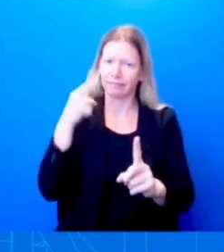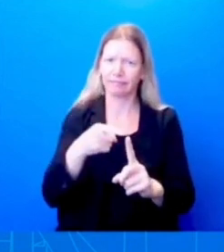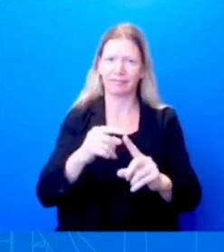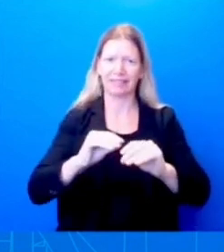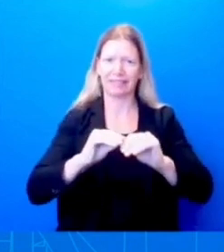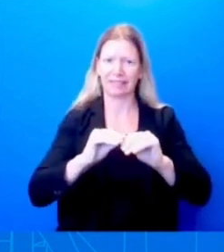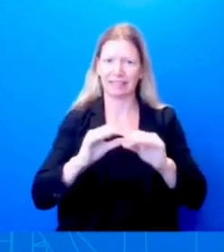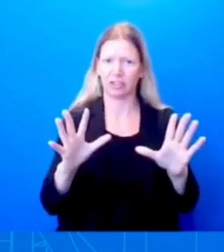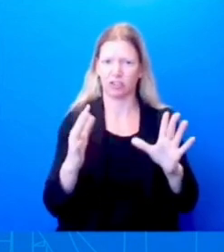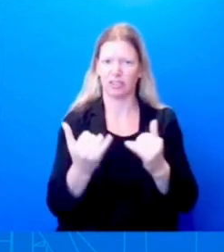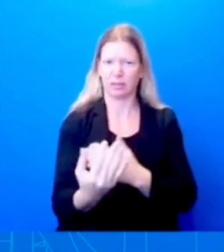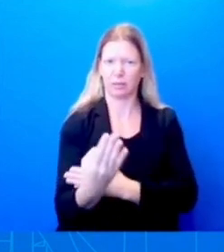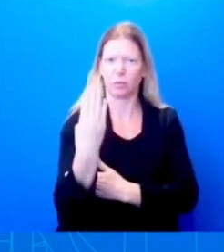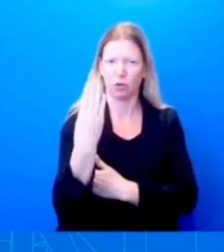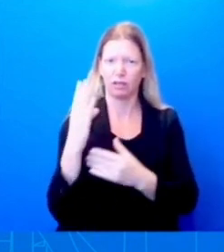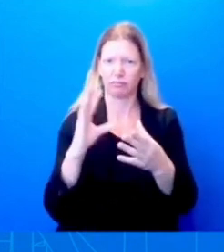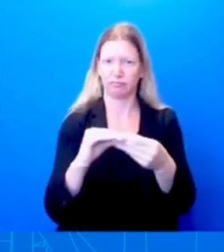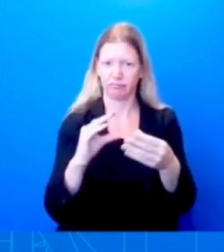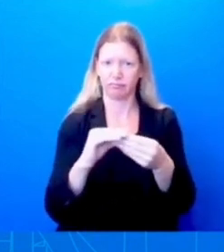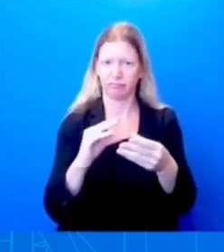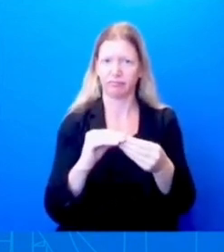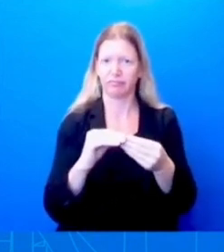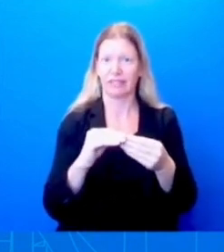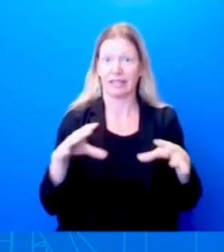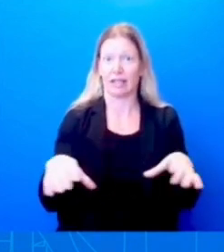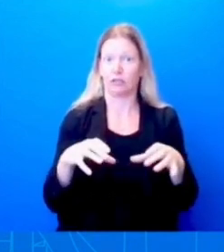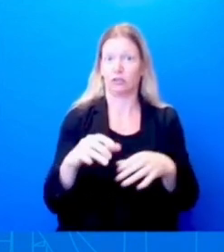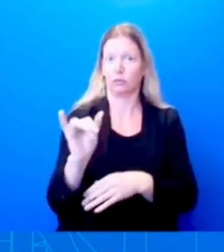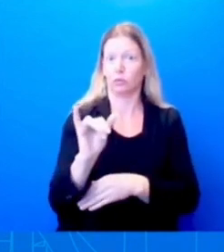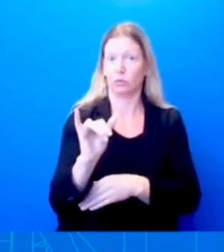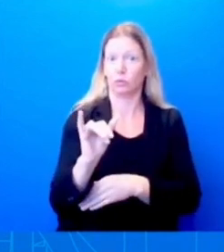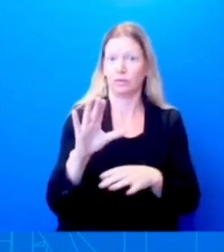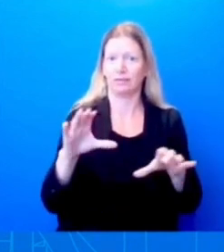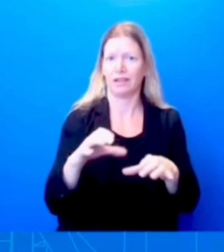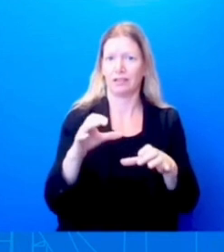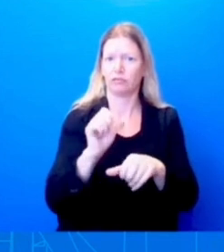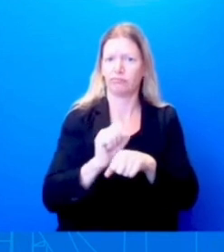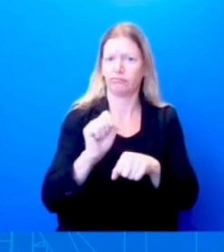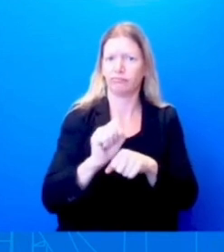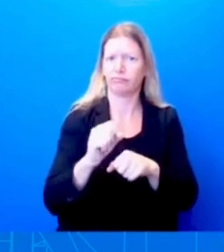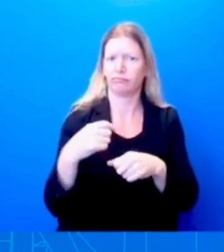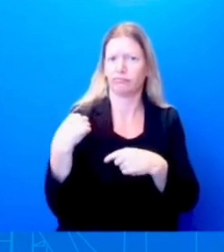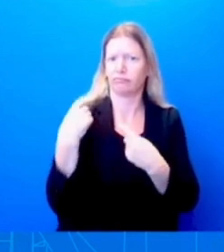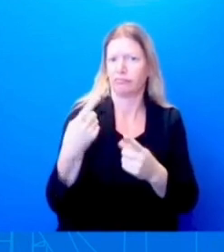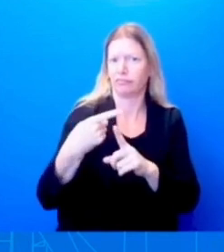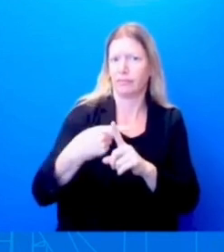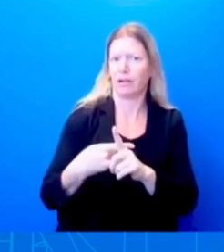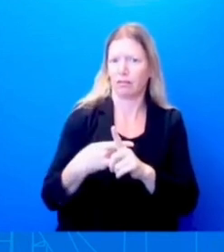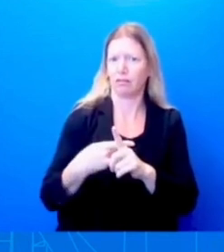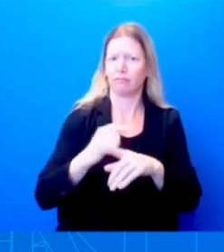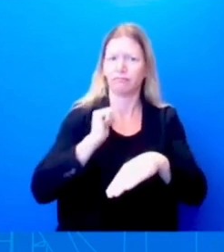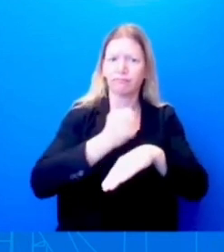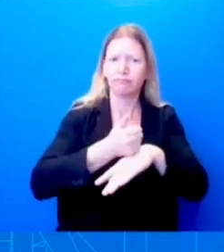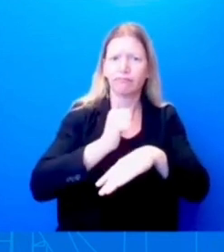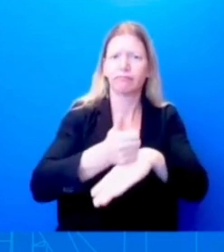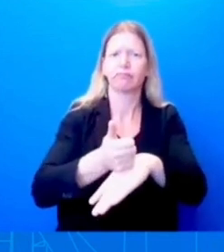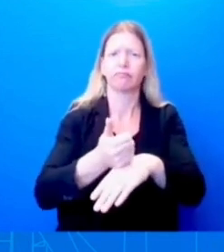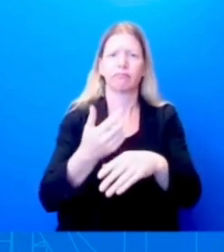his actions last month in working to establish the monuments to Emmett Till and maybe Till